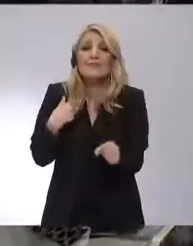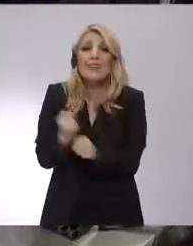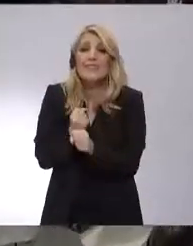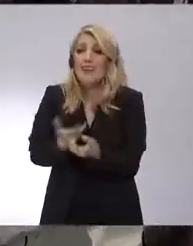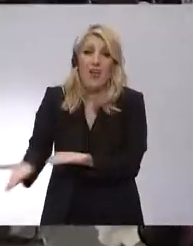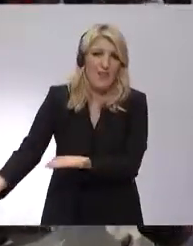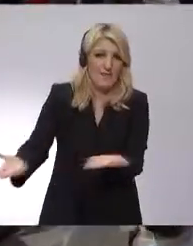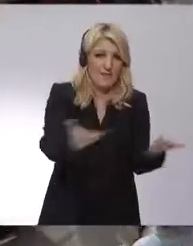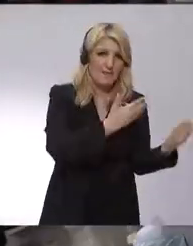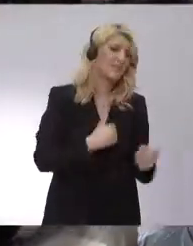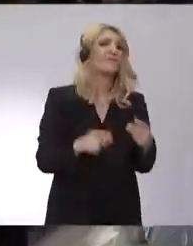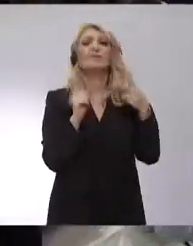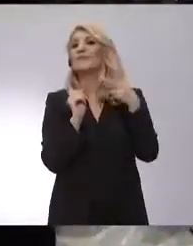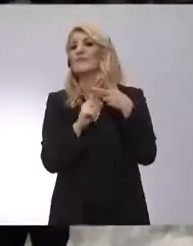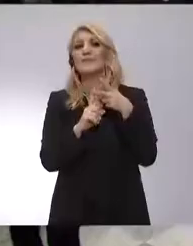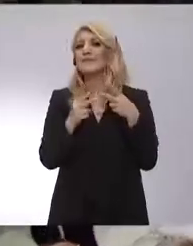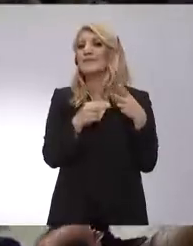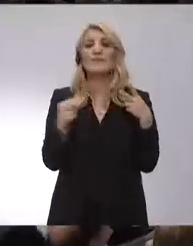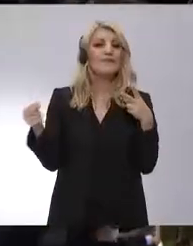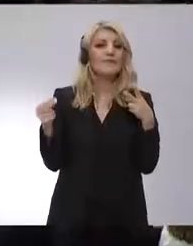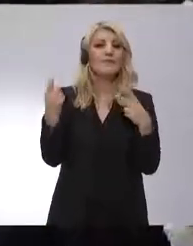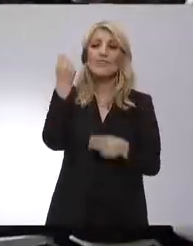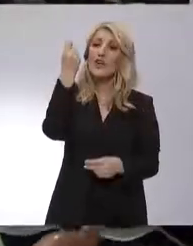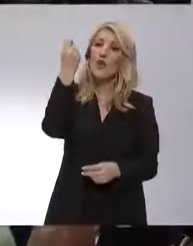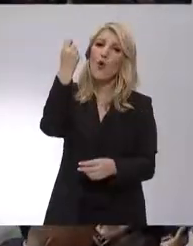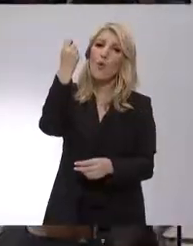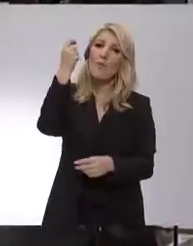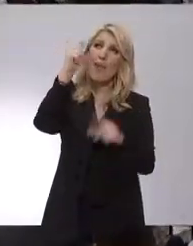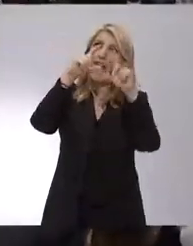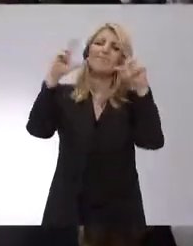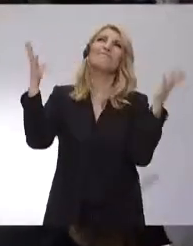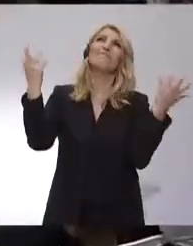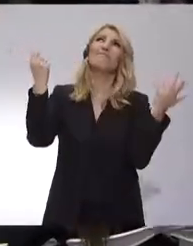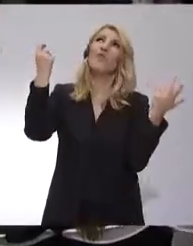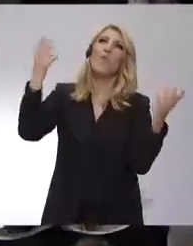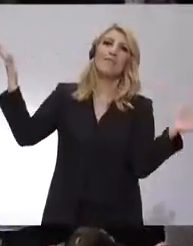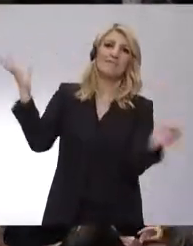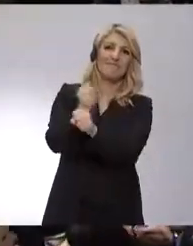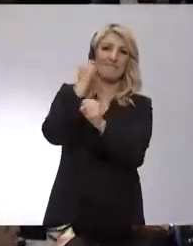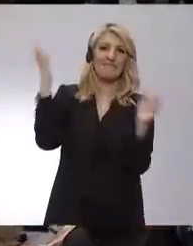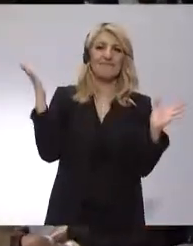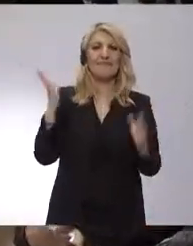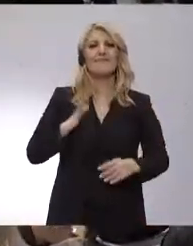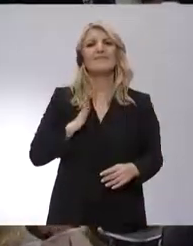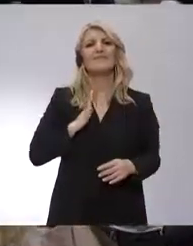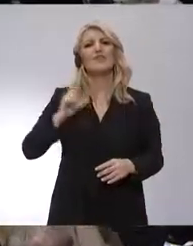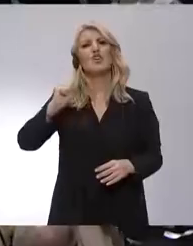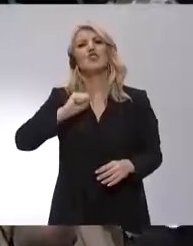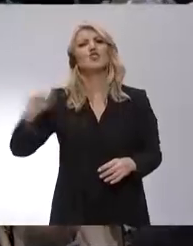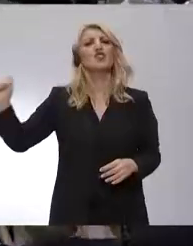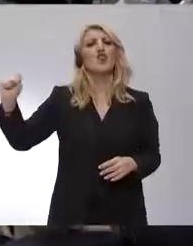Socialists like to lecture people on how they should live. Timmermans is a perfect example for this.